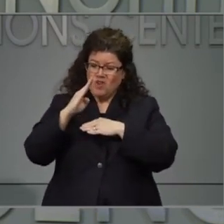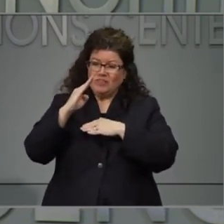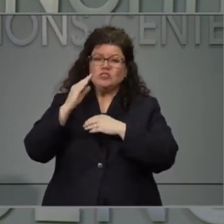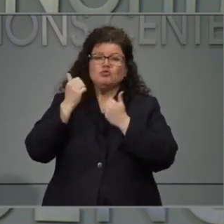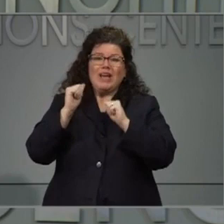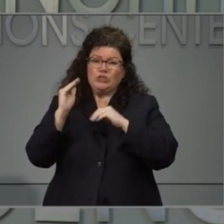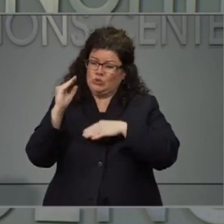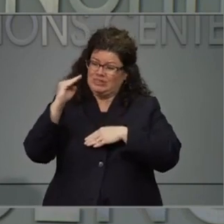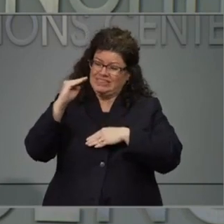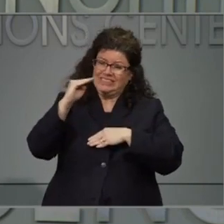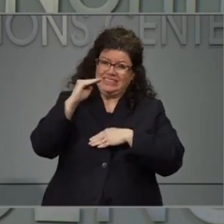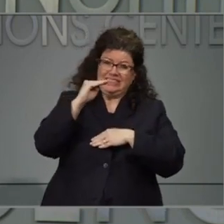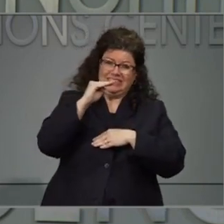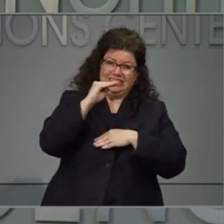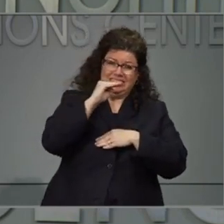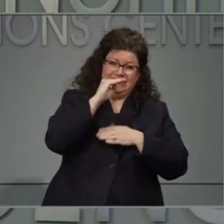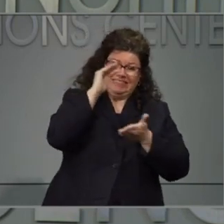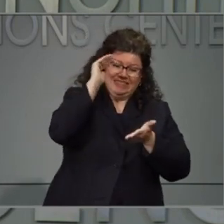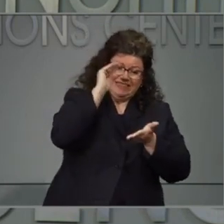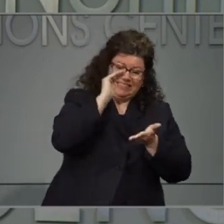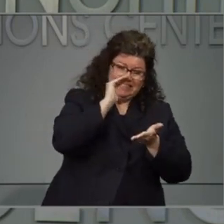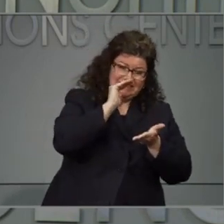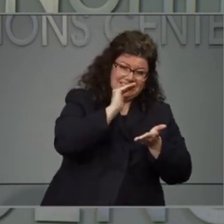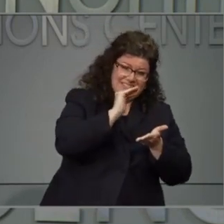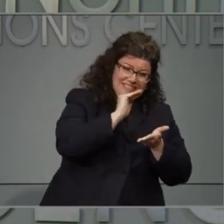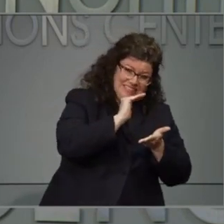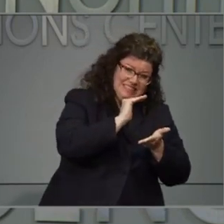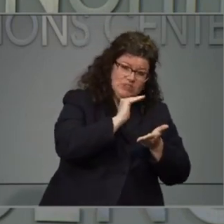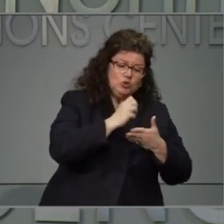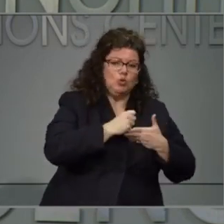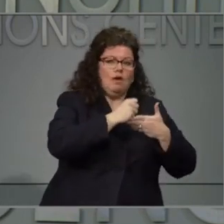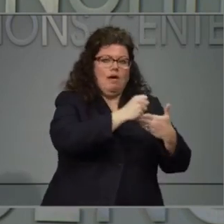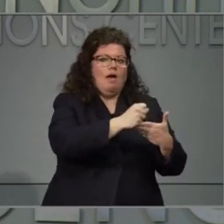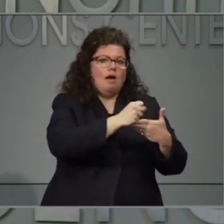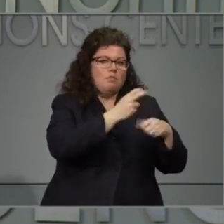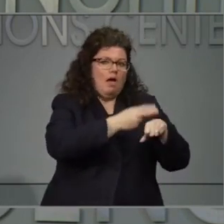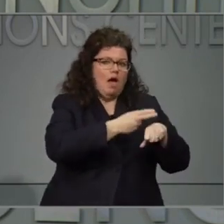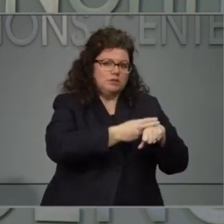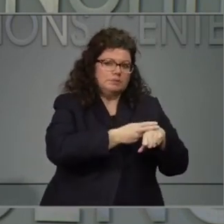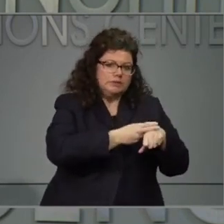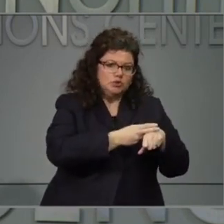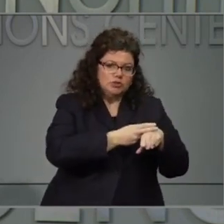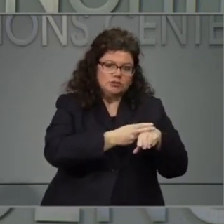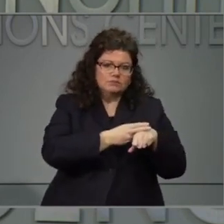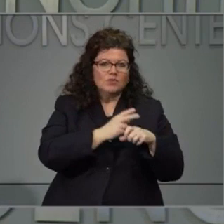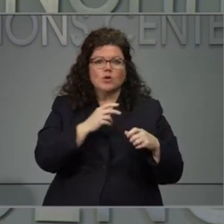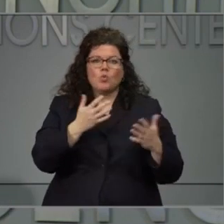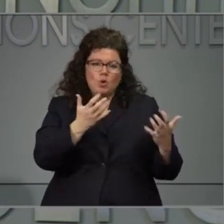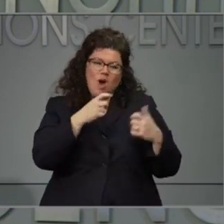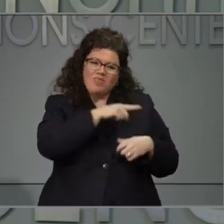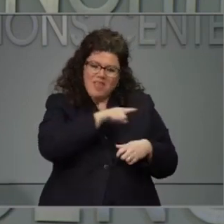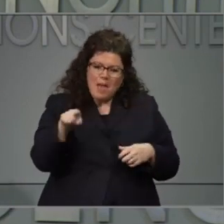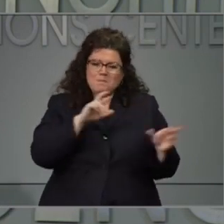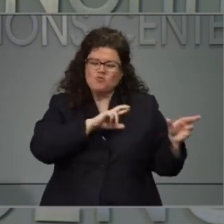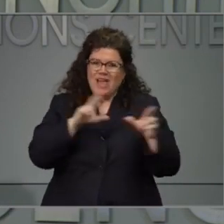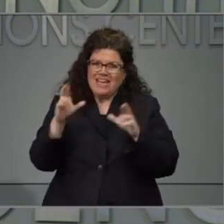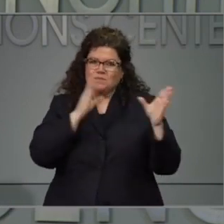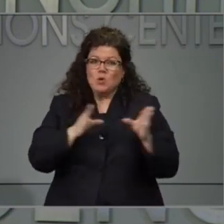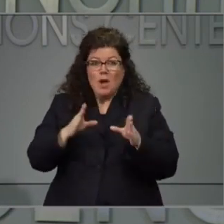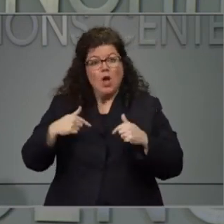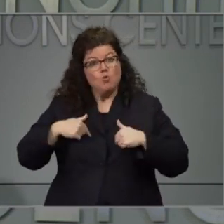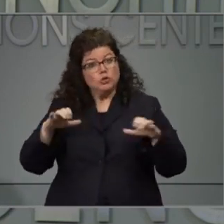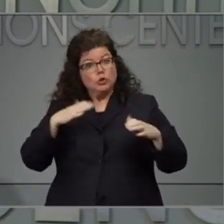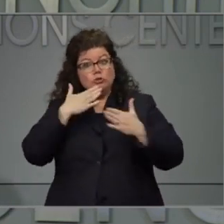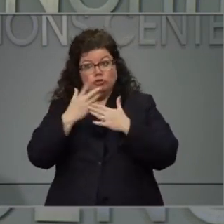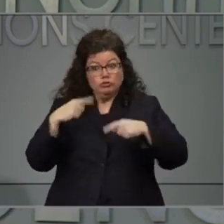can and give our hospitals and our health care providers some breathing room. think we're doing well. We just need to